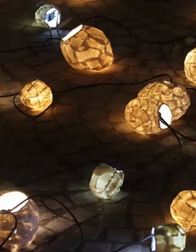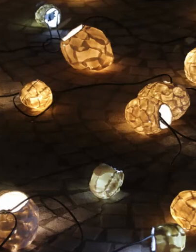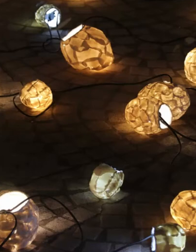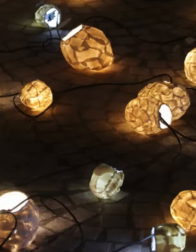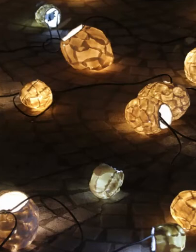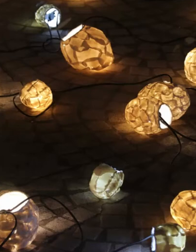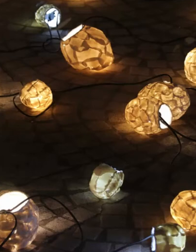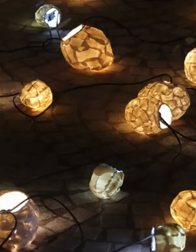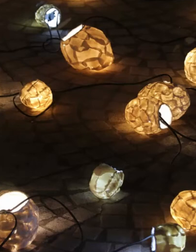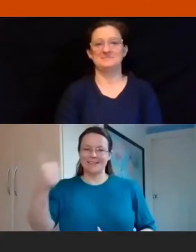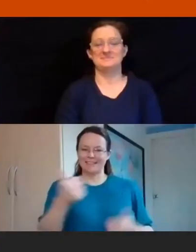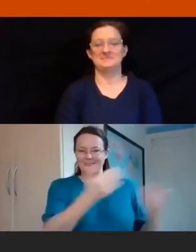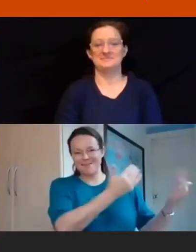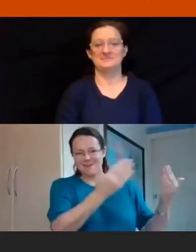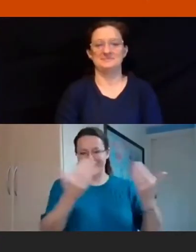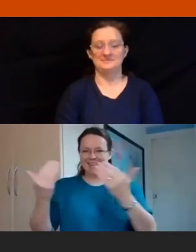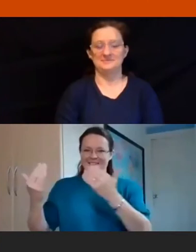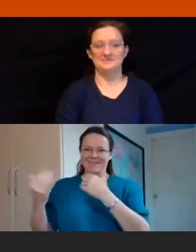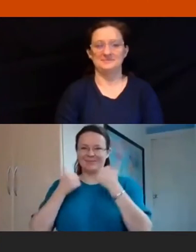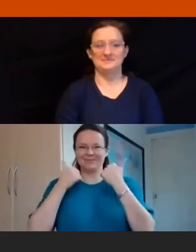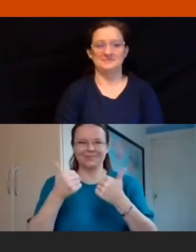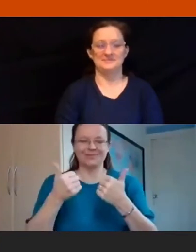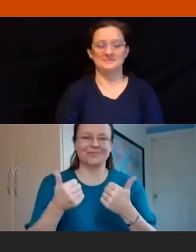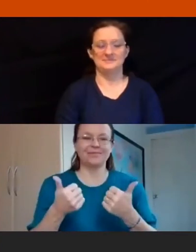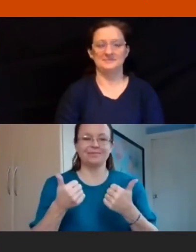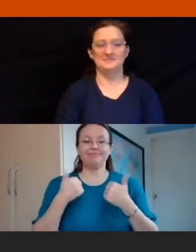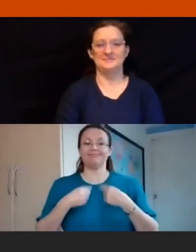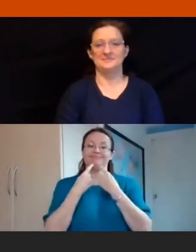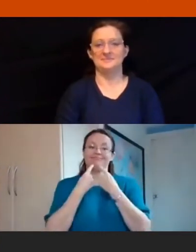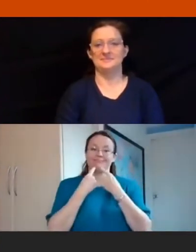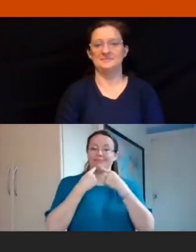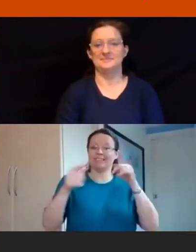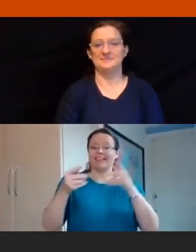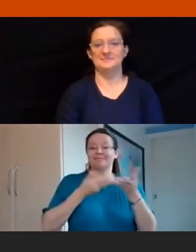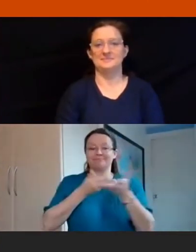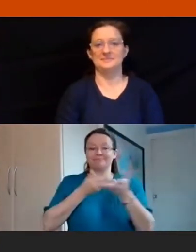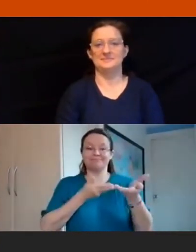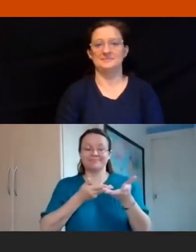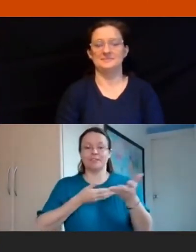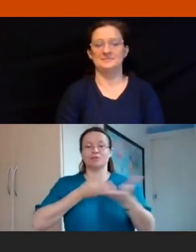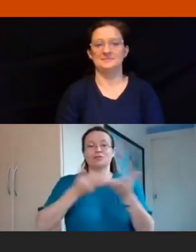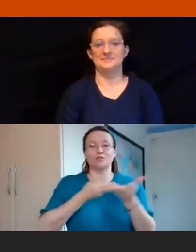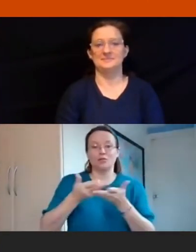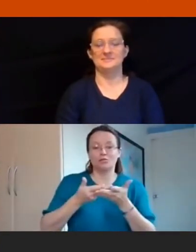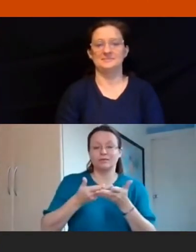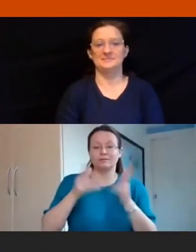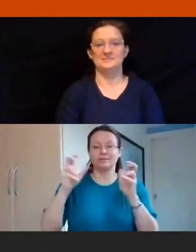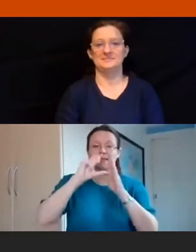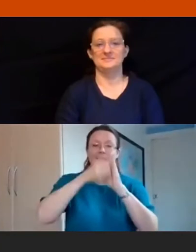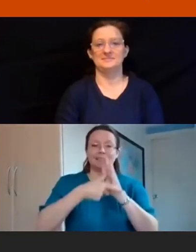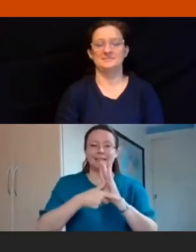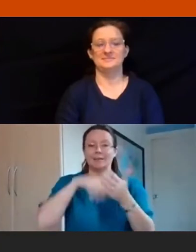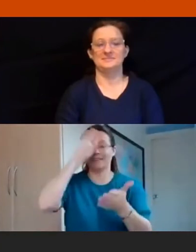and welcome to telling encounters stories of disability faith church